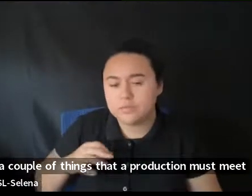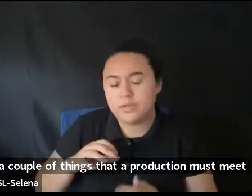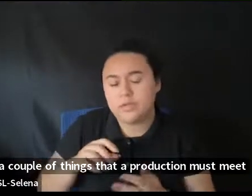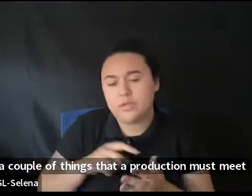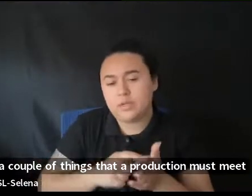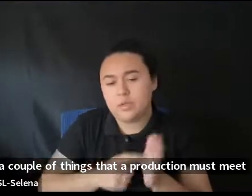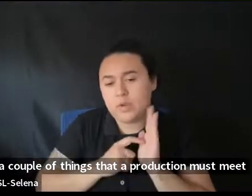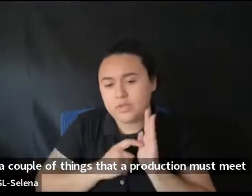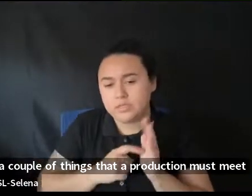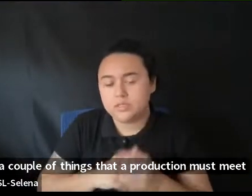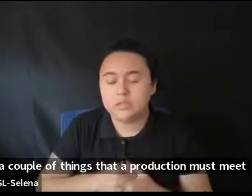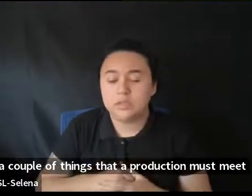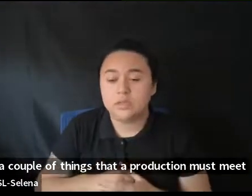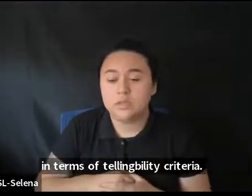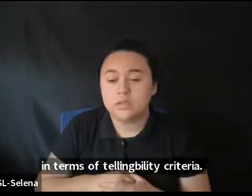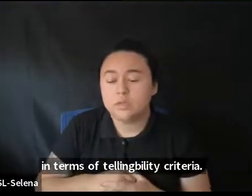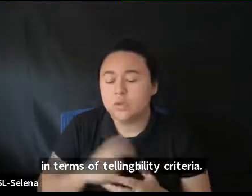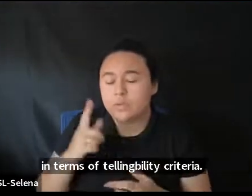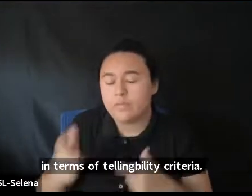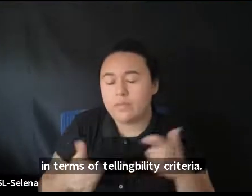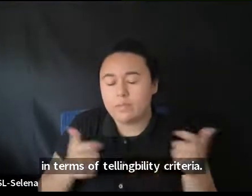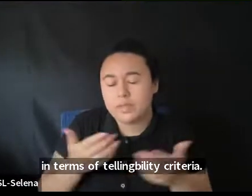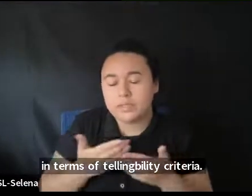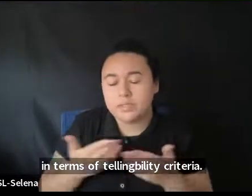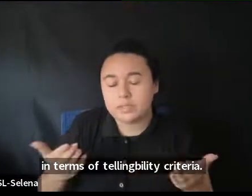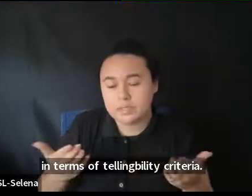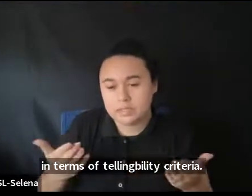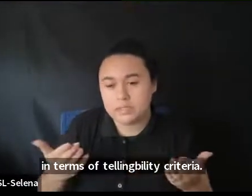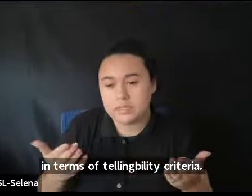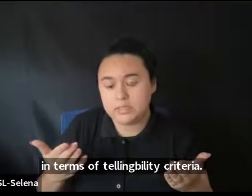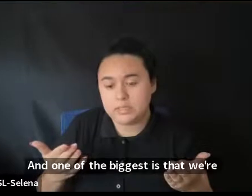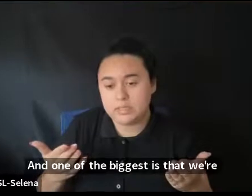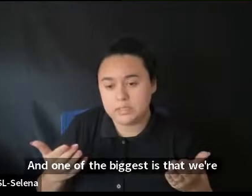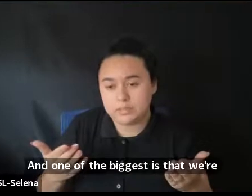And one of the biggest. Is that. You know. We're talking about. You know.